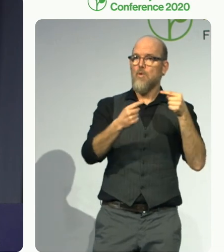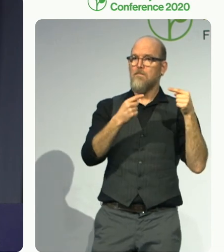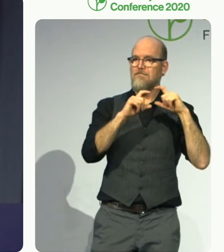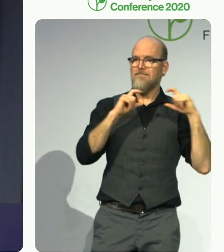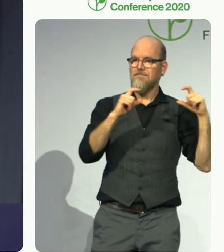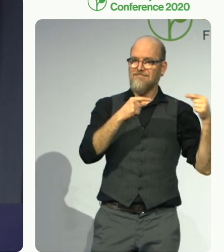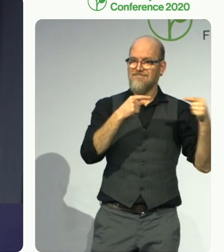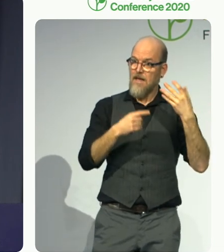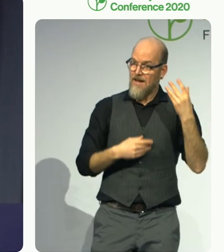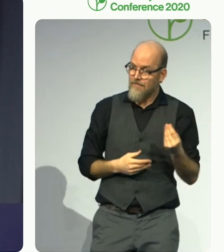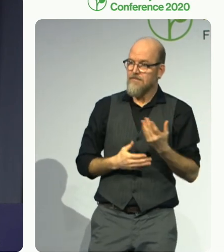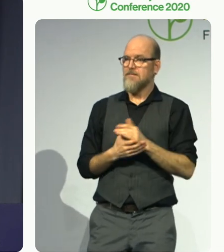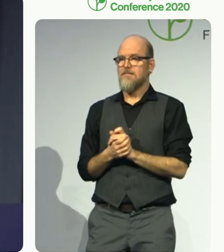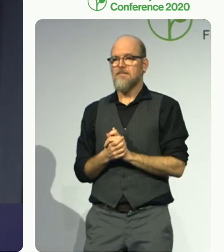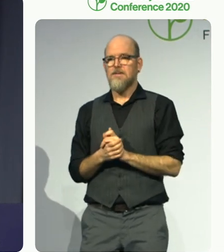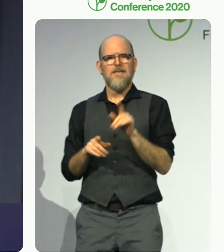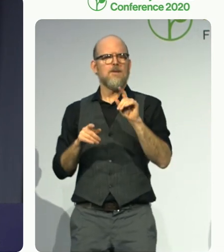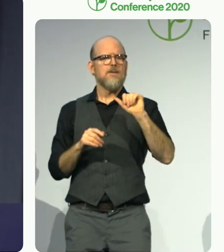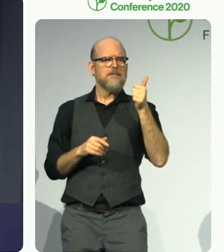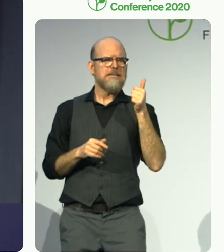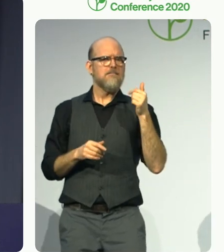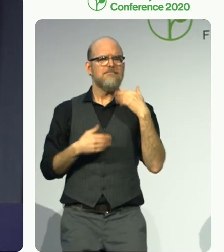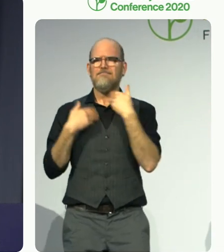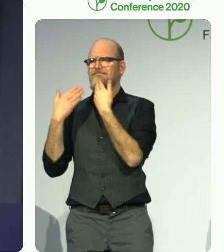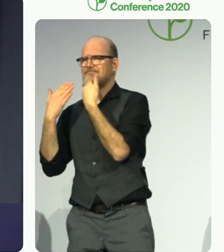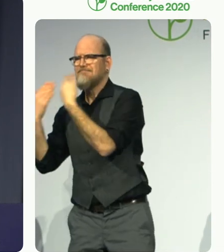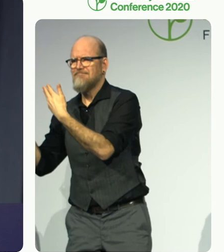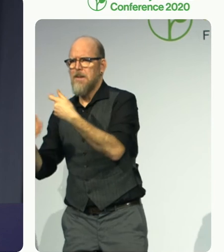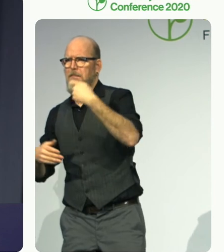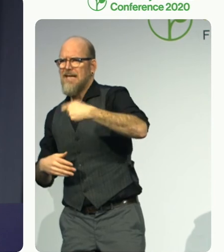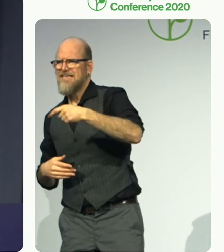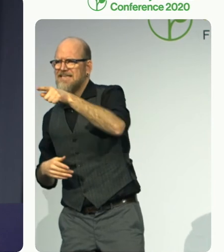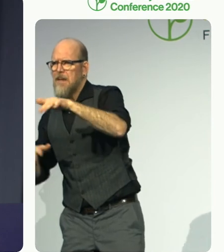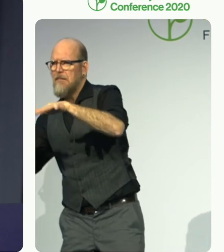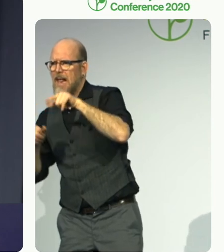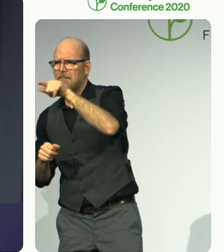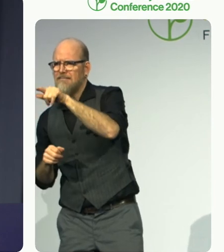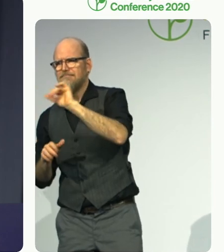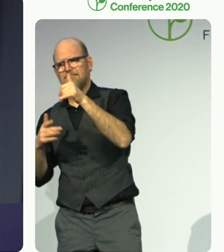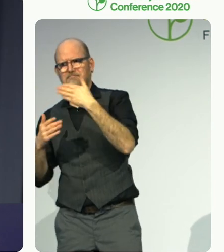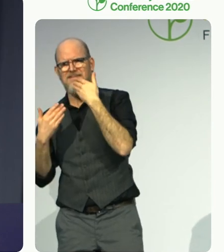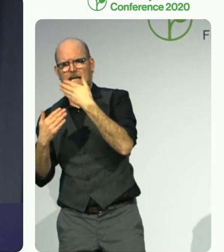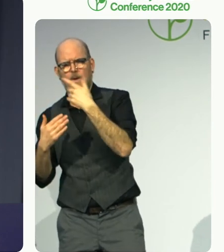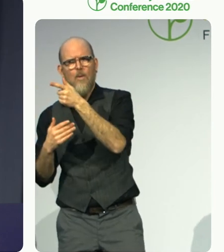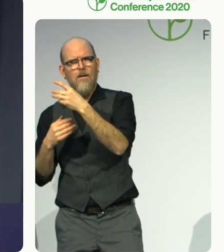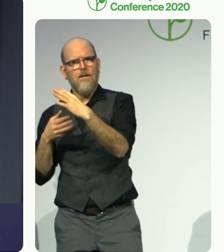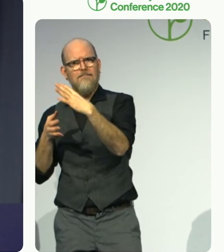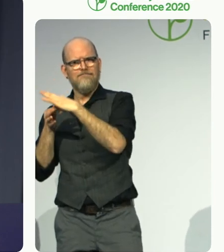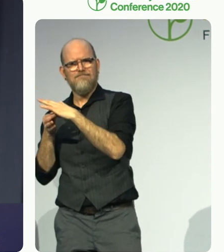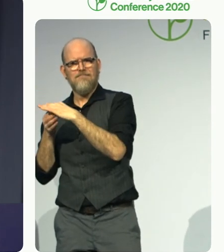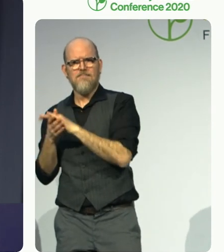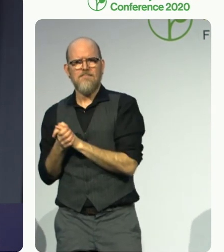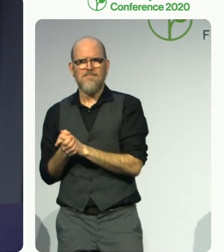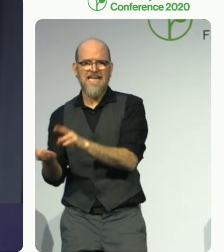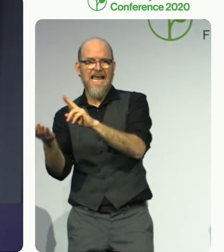as I mentioned before, we had a presentation yesterday introducing digital solutions. And I am so happy